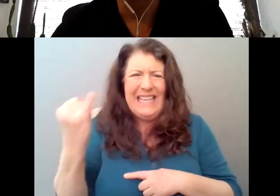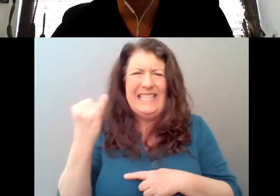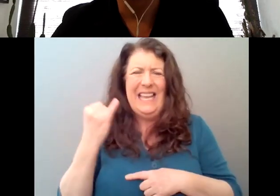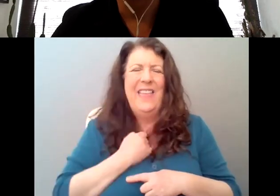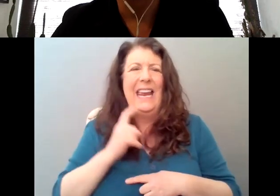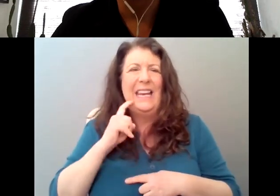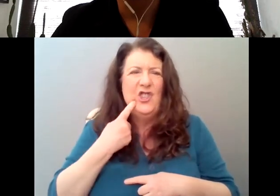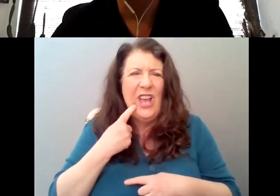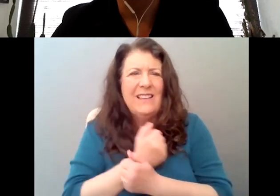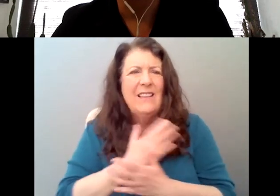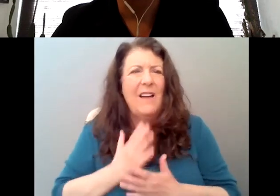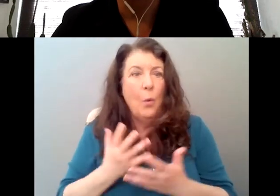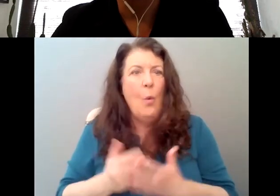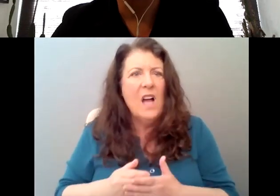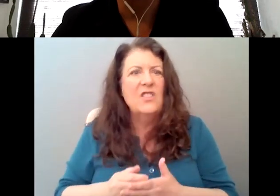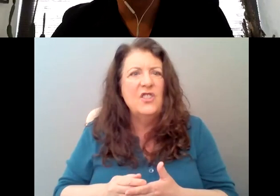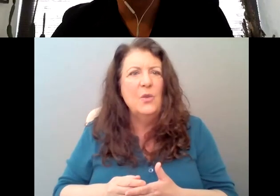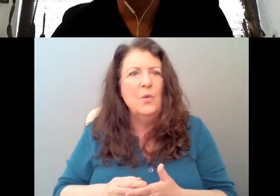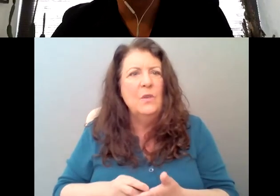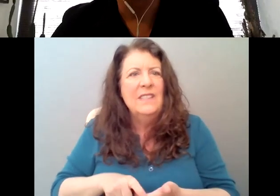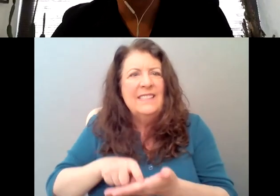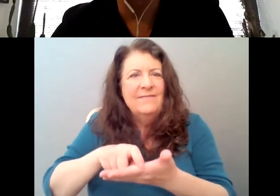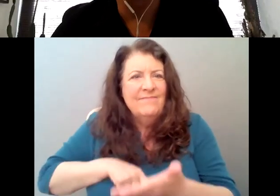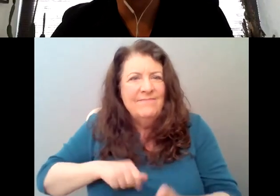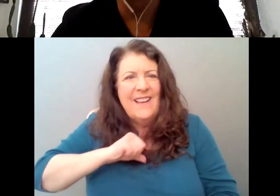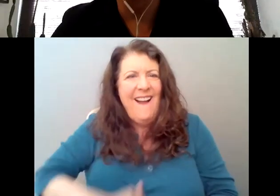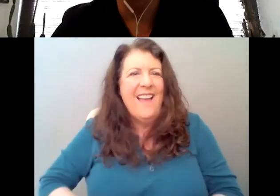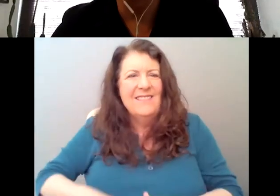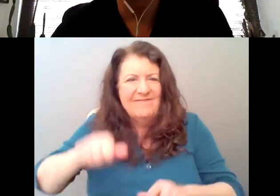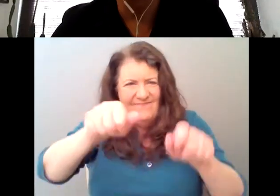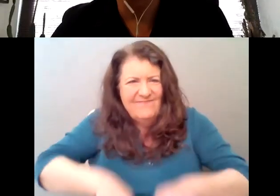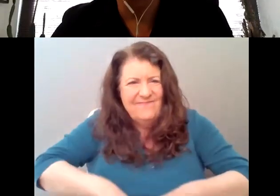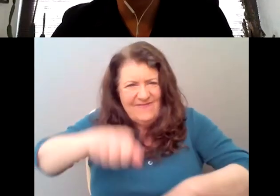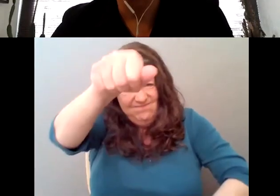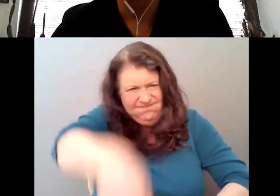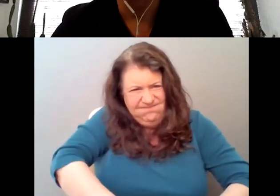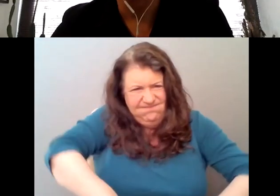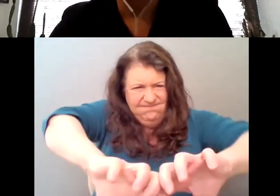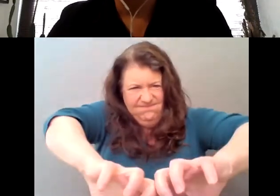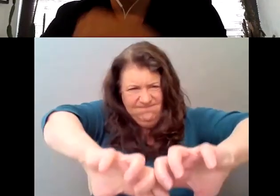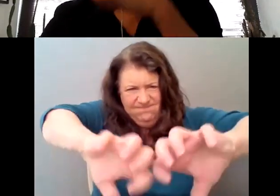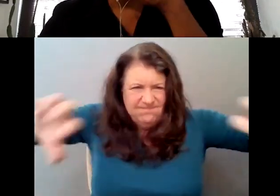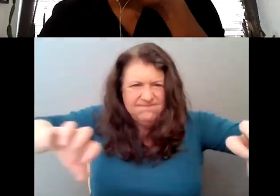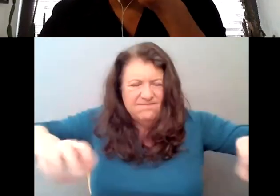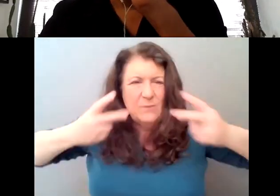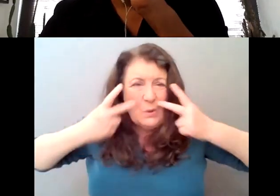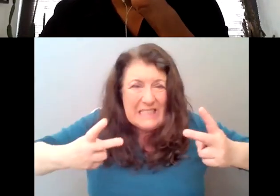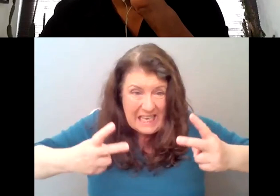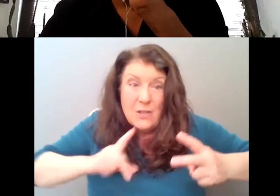love was real. When of course, if you did that, you would kill your lover. Um, I mean, you know, this is, this is like